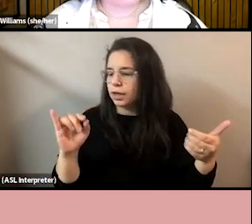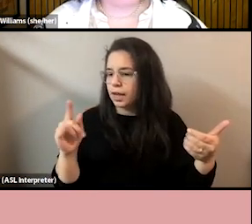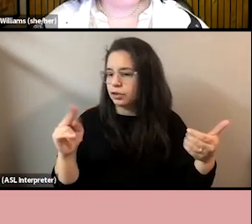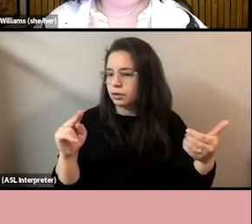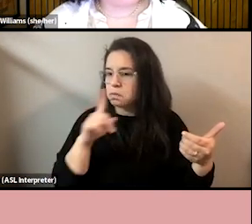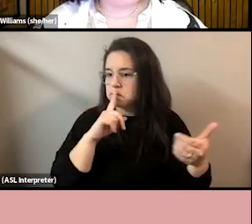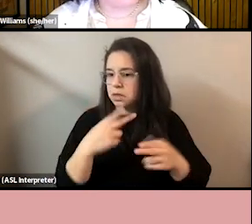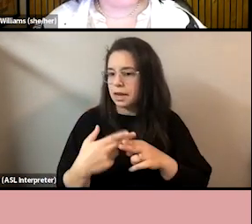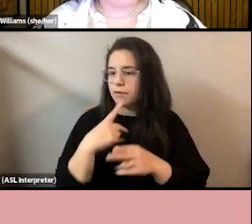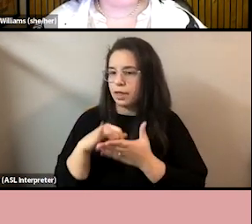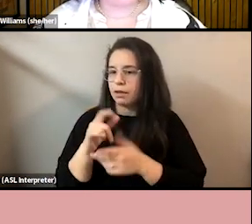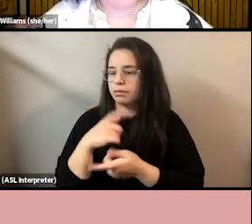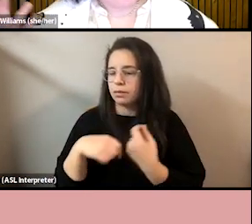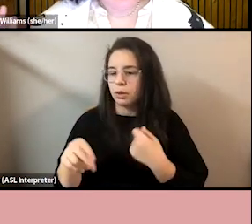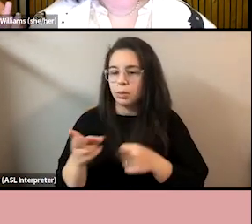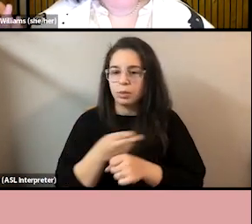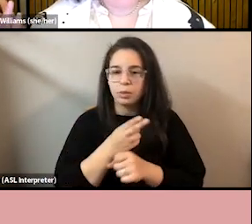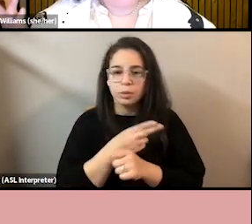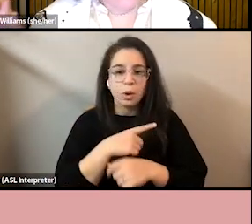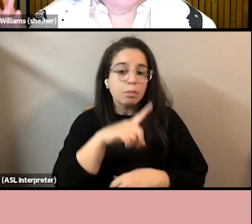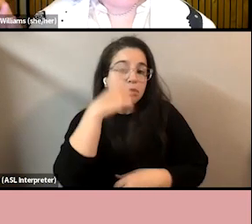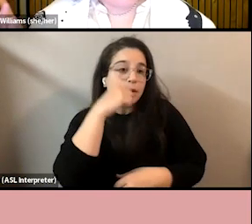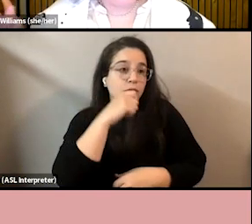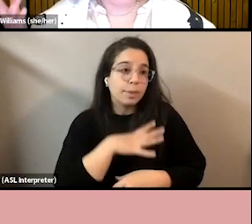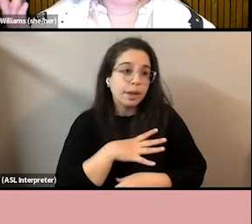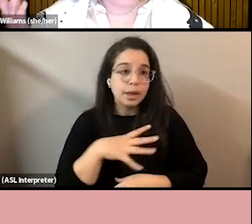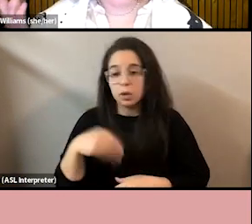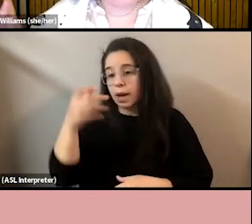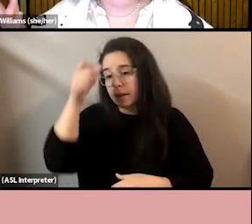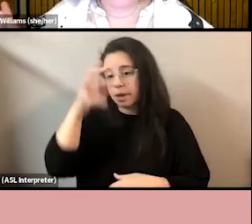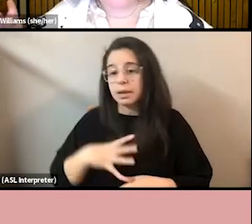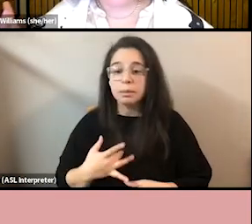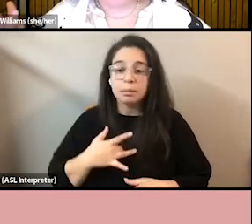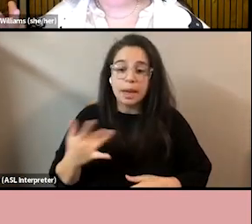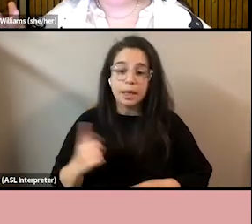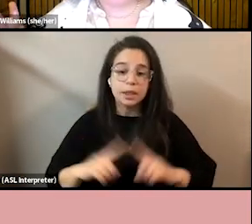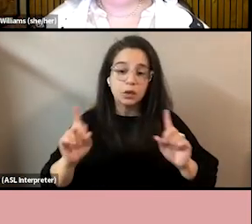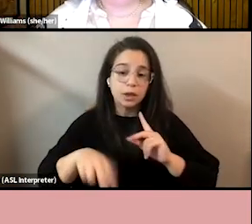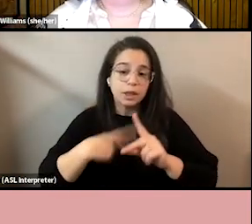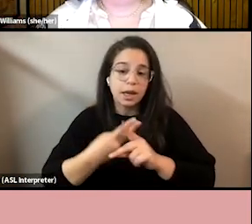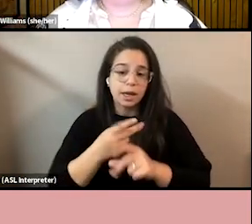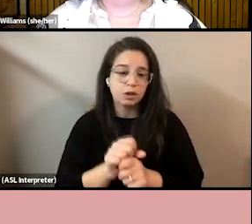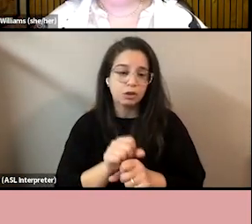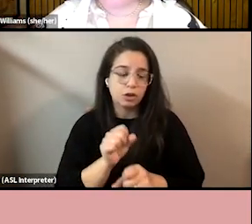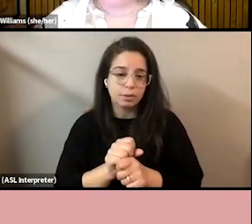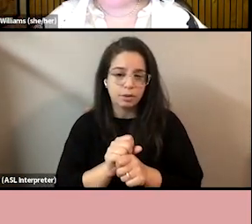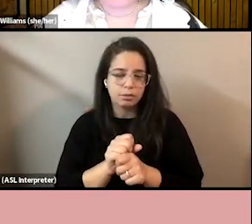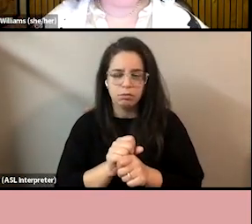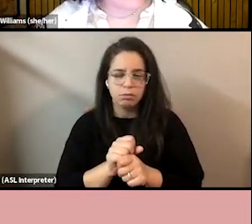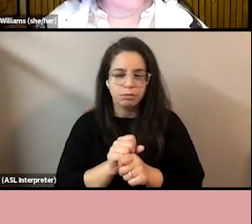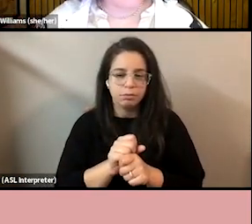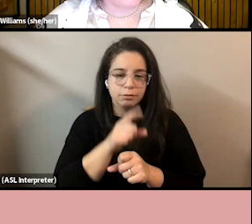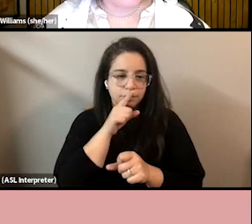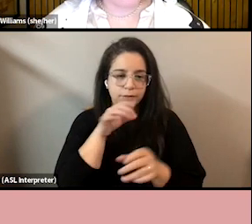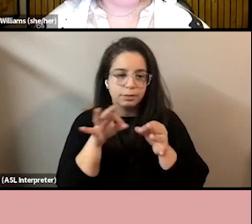Instead, what they usually say is black women and white men just tend to do different jobs. They don't talk about why that